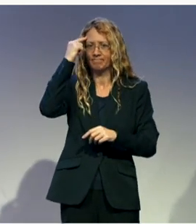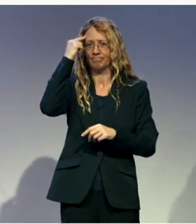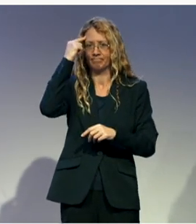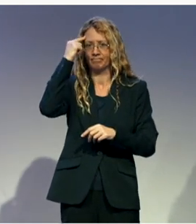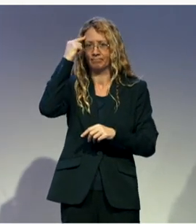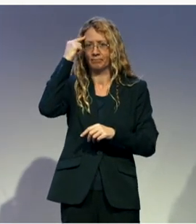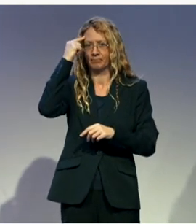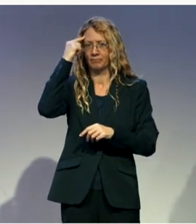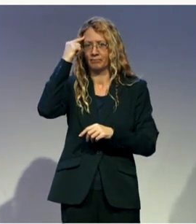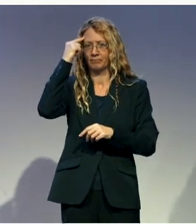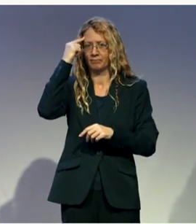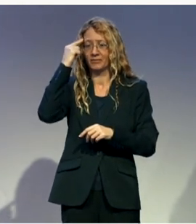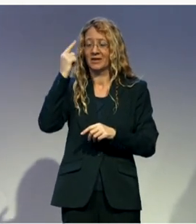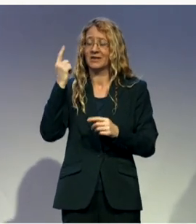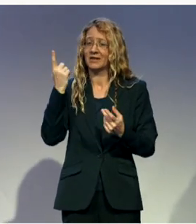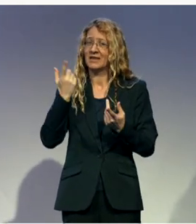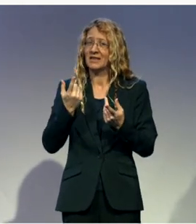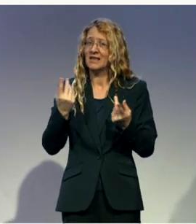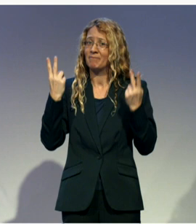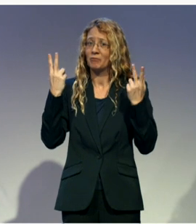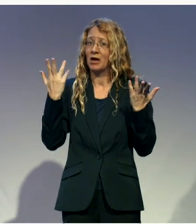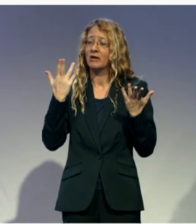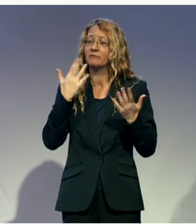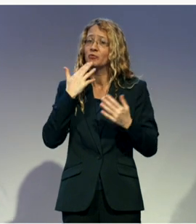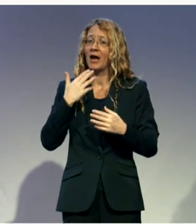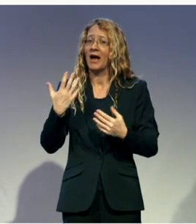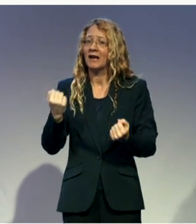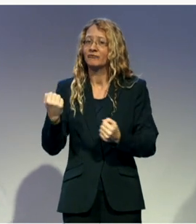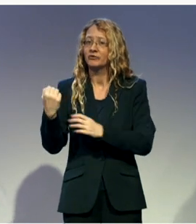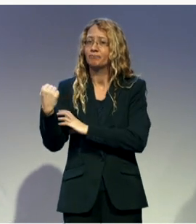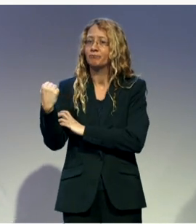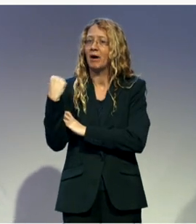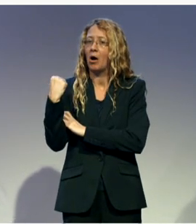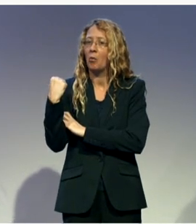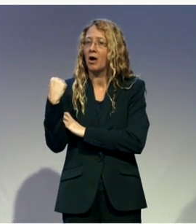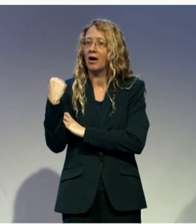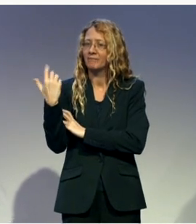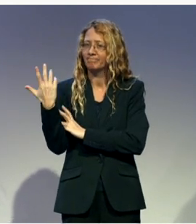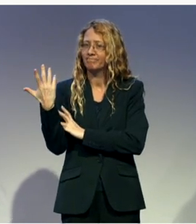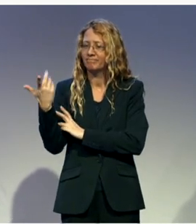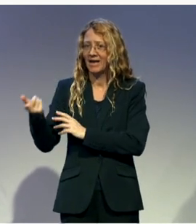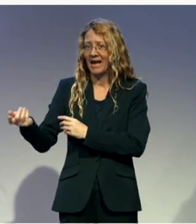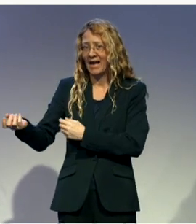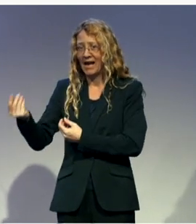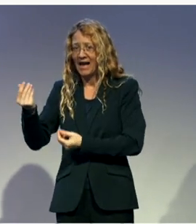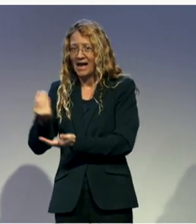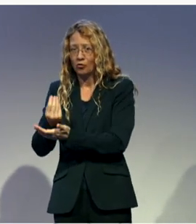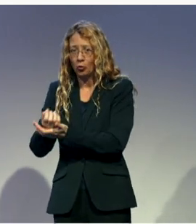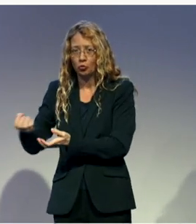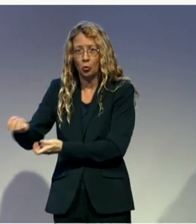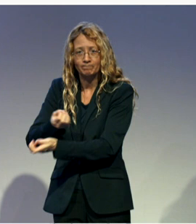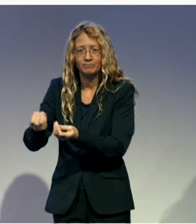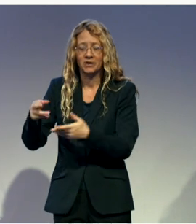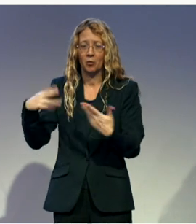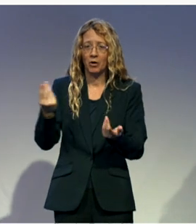that's associated with economics, finances, ethnicity, and so on. And so there were so many barriers,